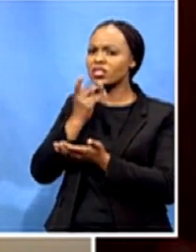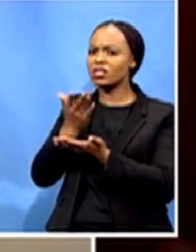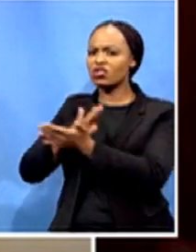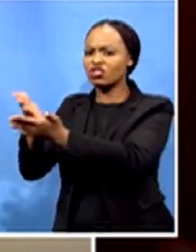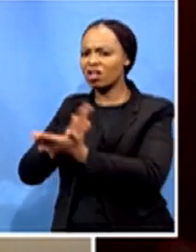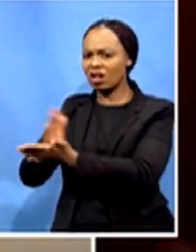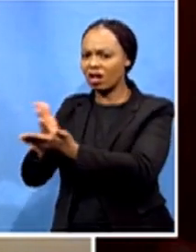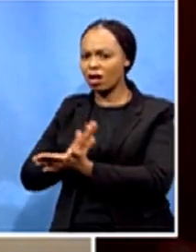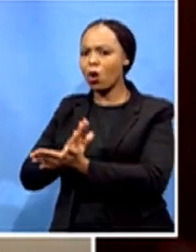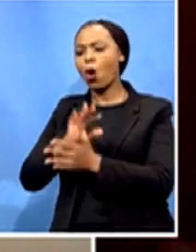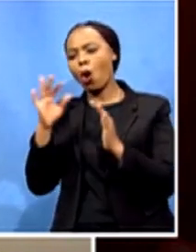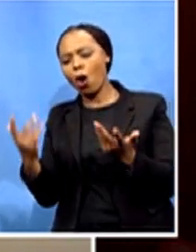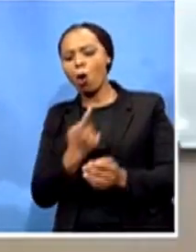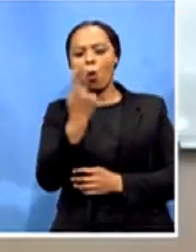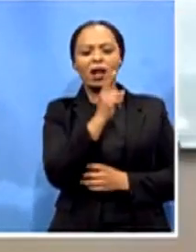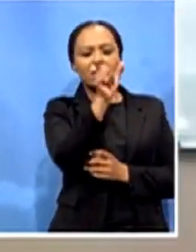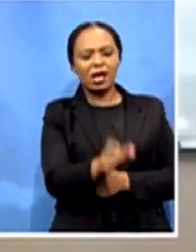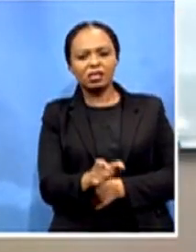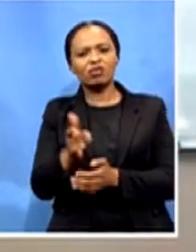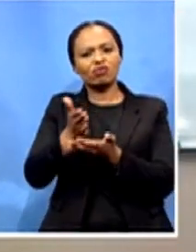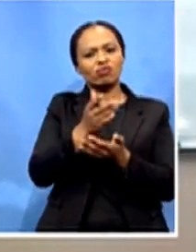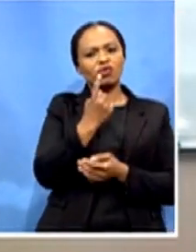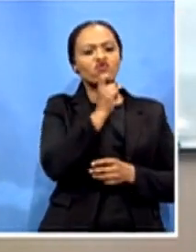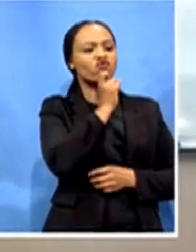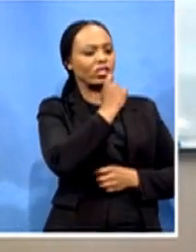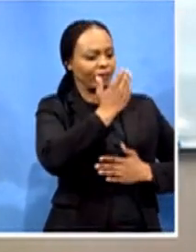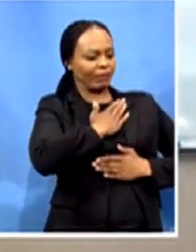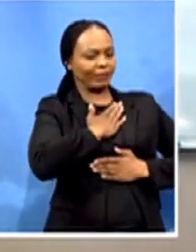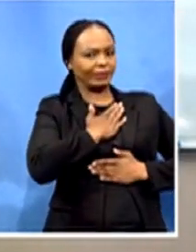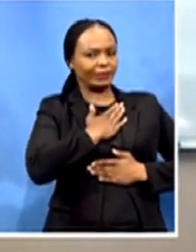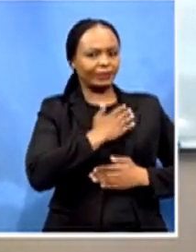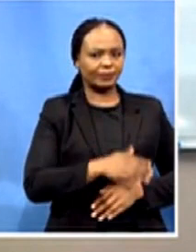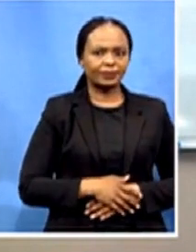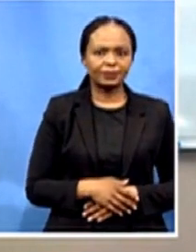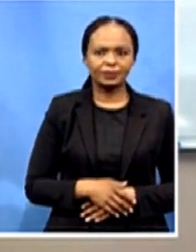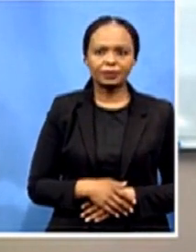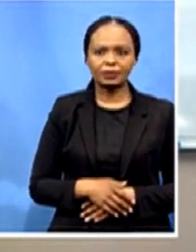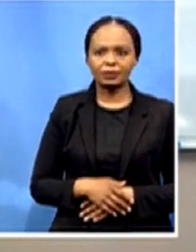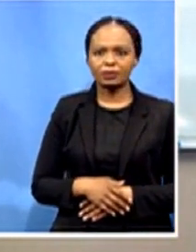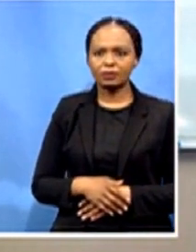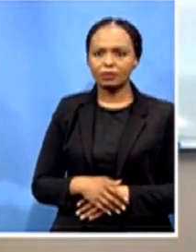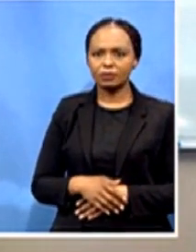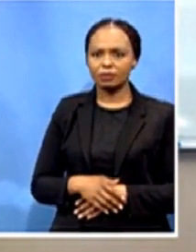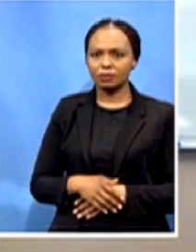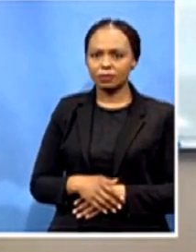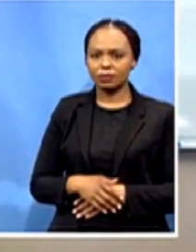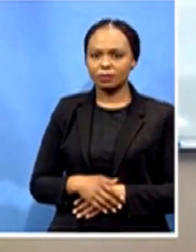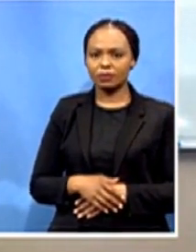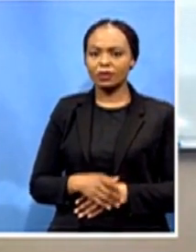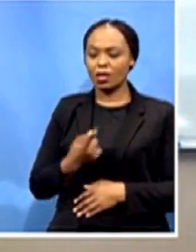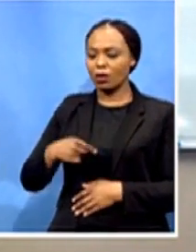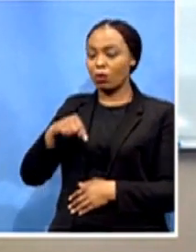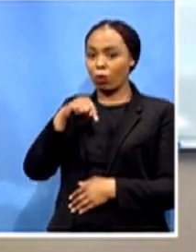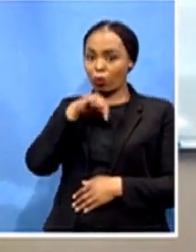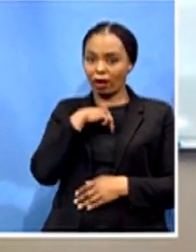yes well what we've done with the with the design is that uh we have adopted a very basic uh